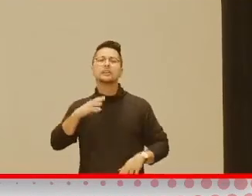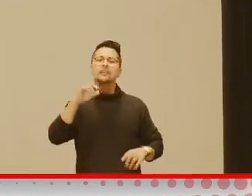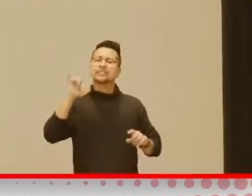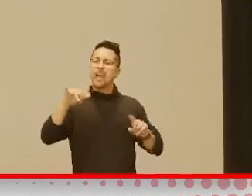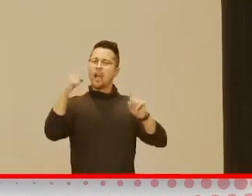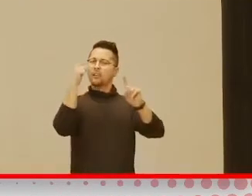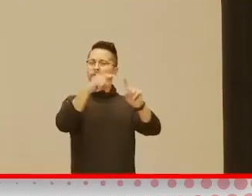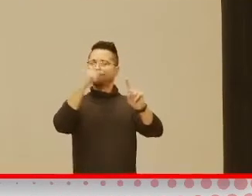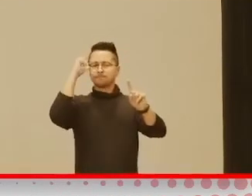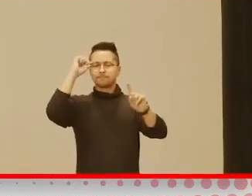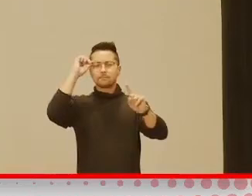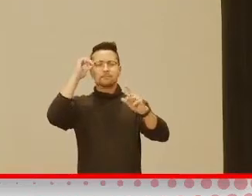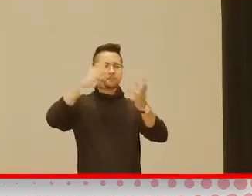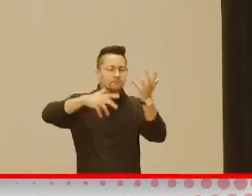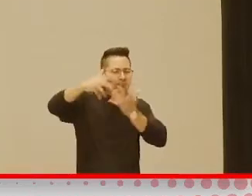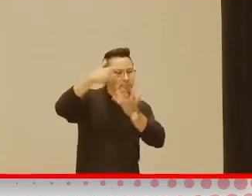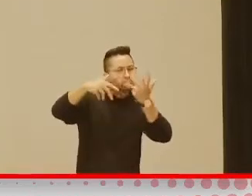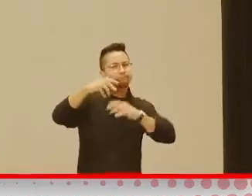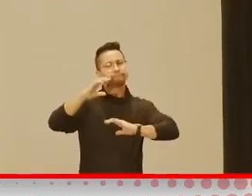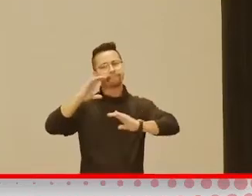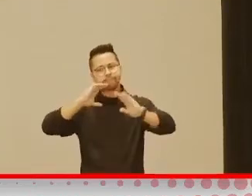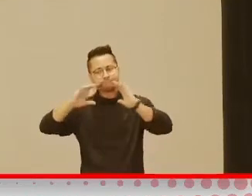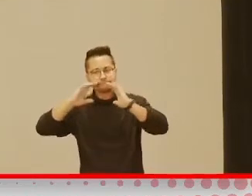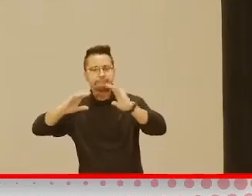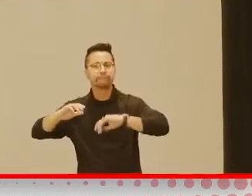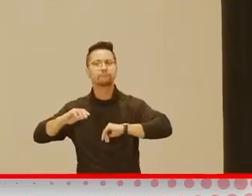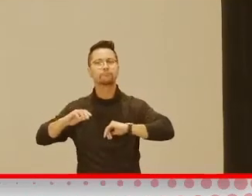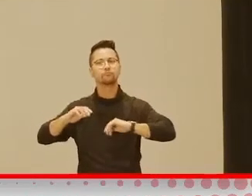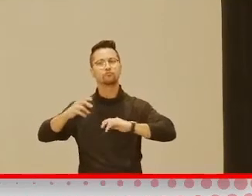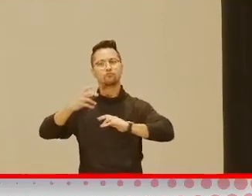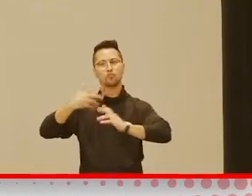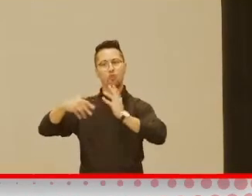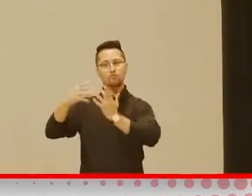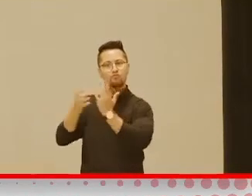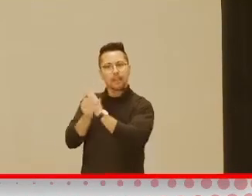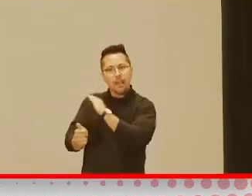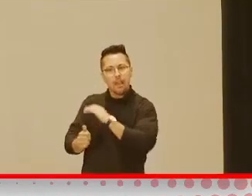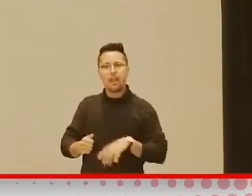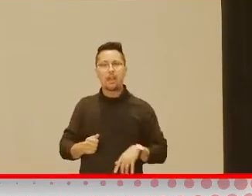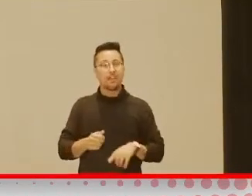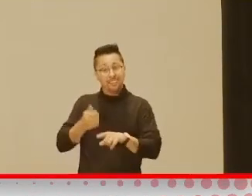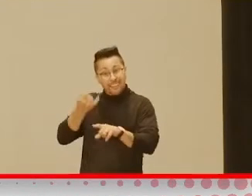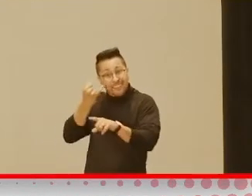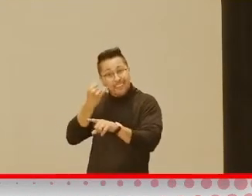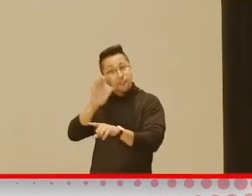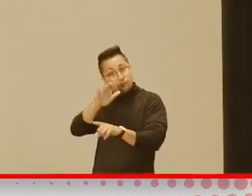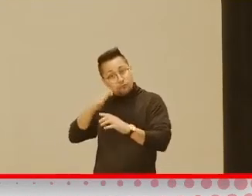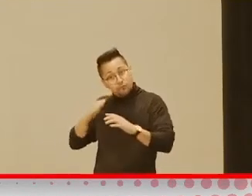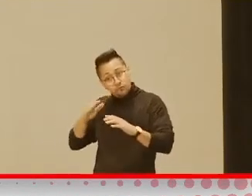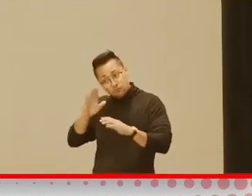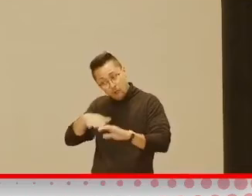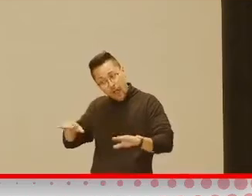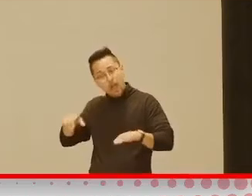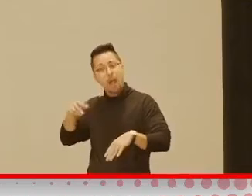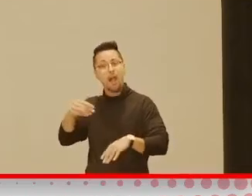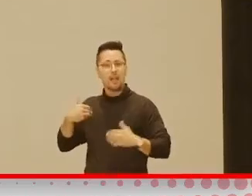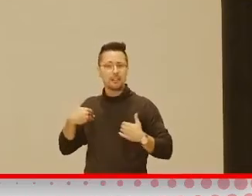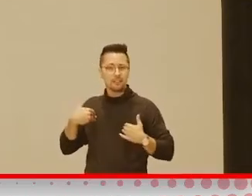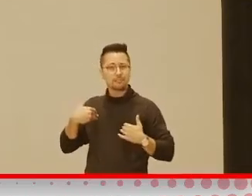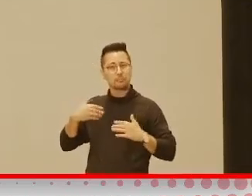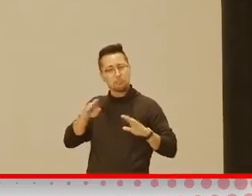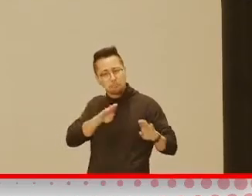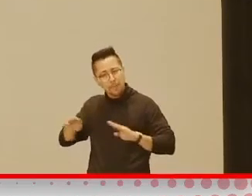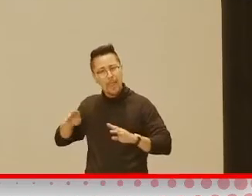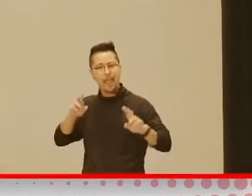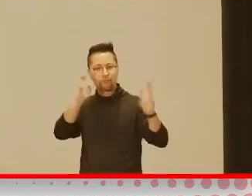behavior regulation. So, if you have a child that, you know, gets very frustrated with doing activities, they have a